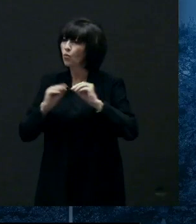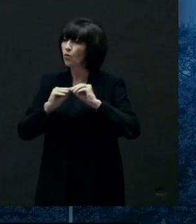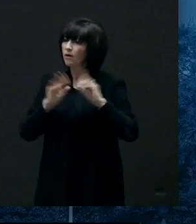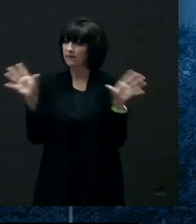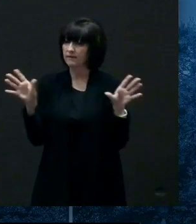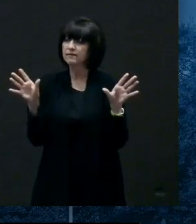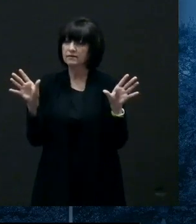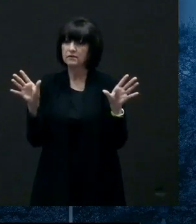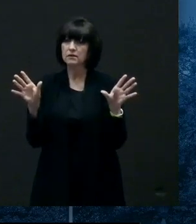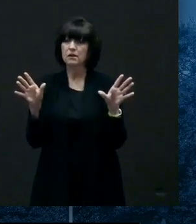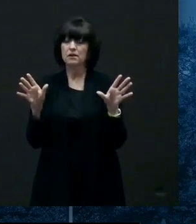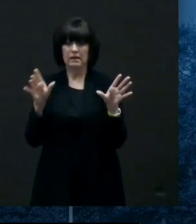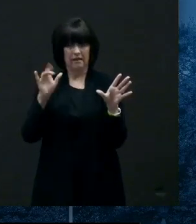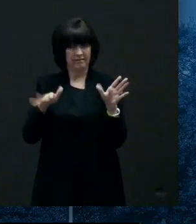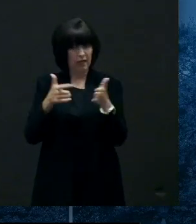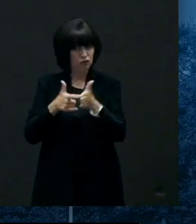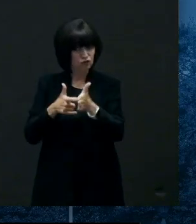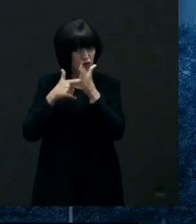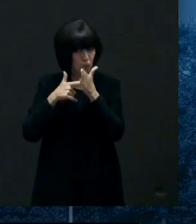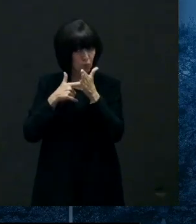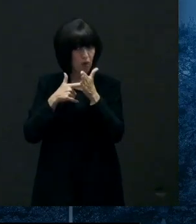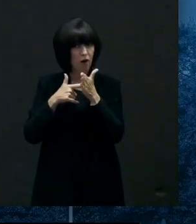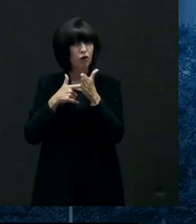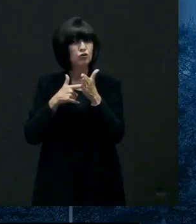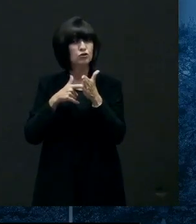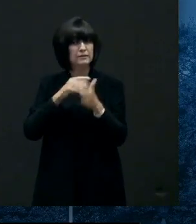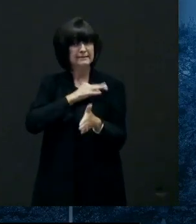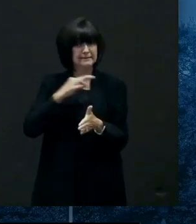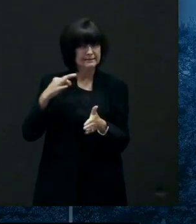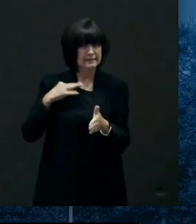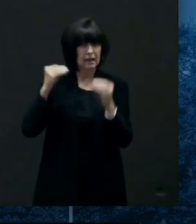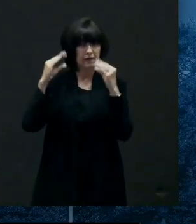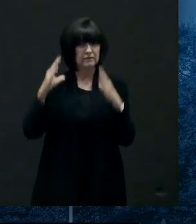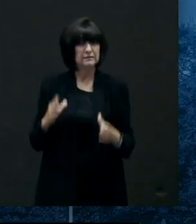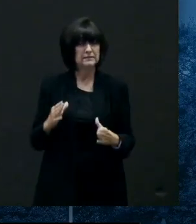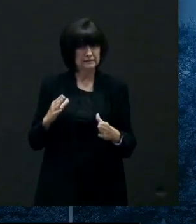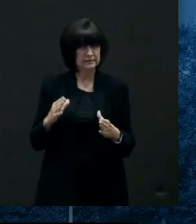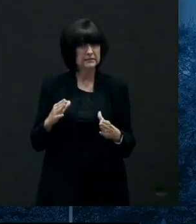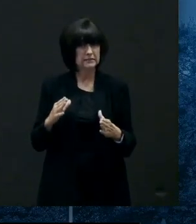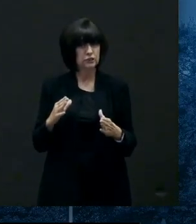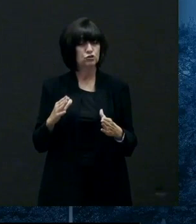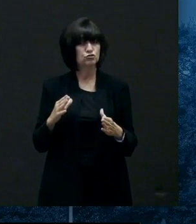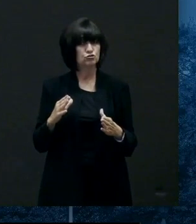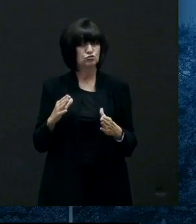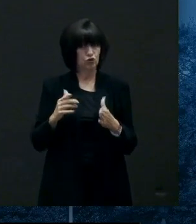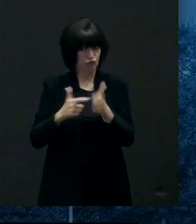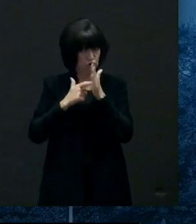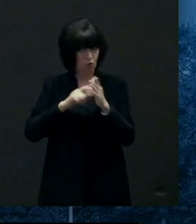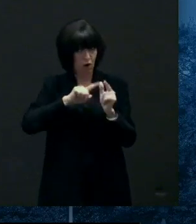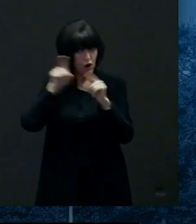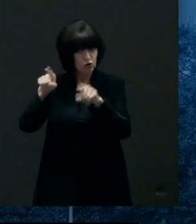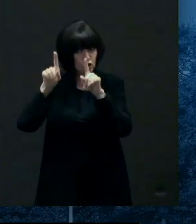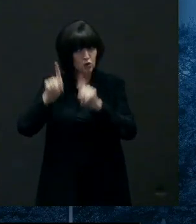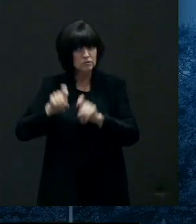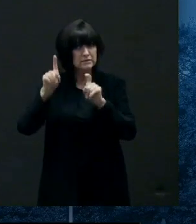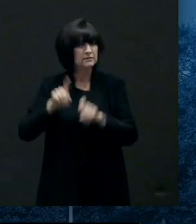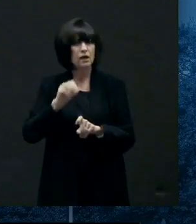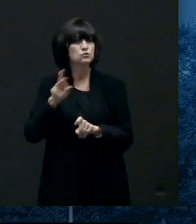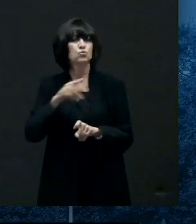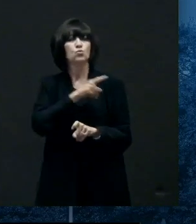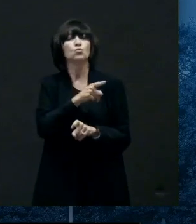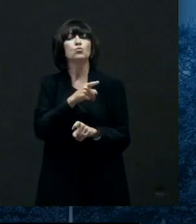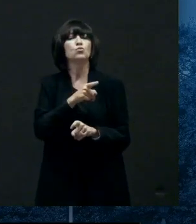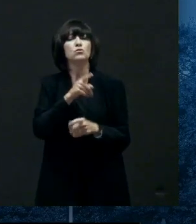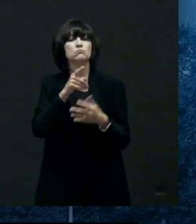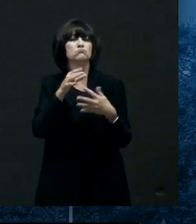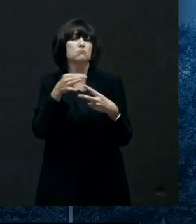school staff is it required for staff members and teachers to get tested i just saw has the opportunity yes so from the state's perspective on public health